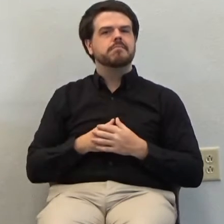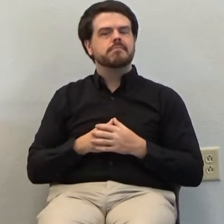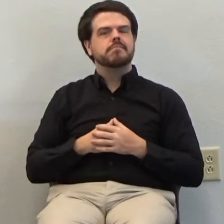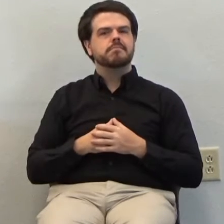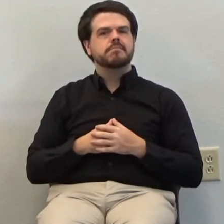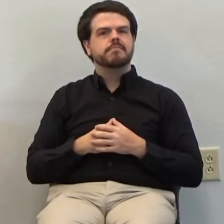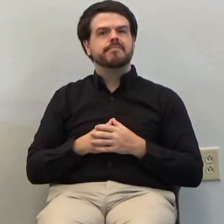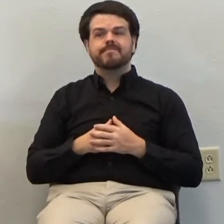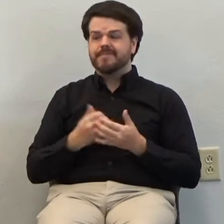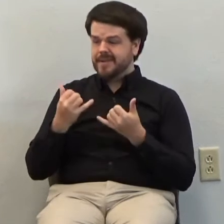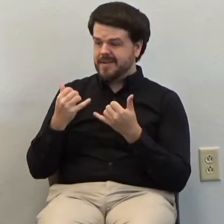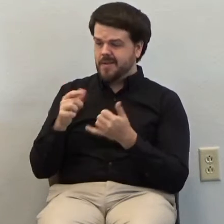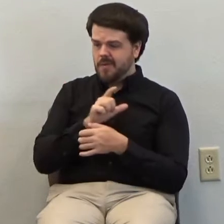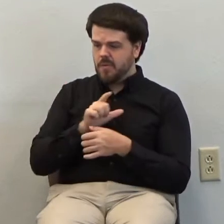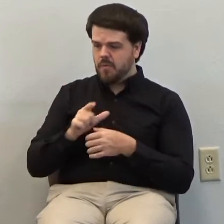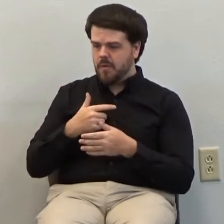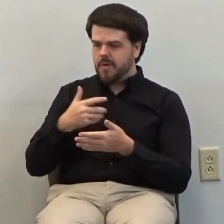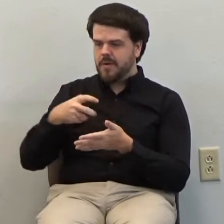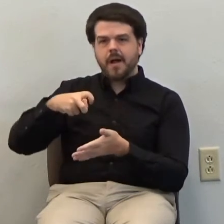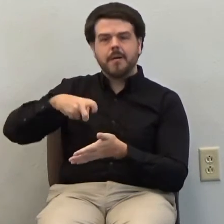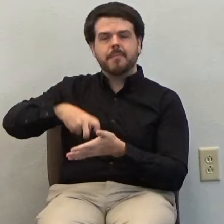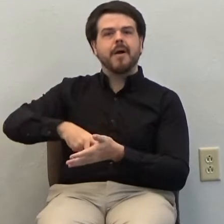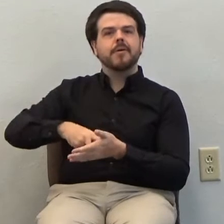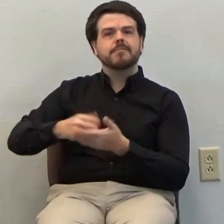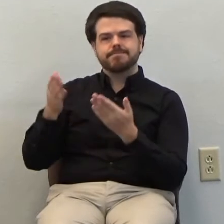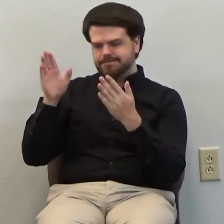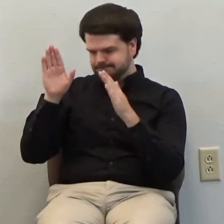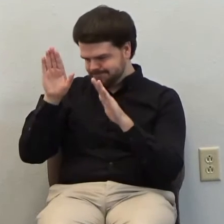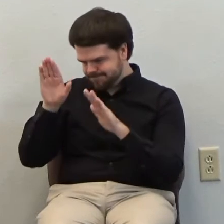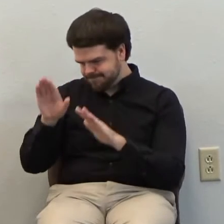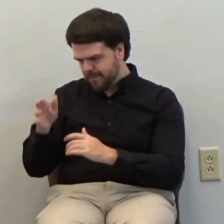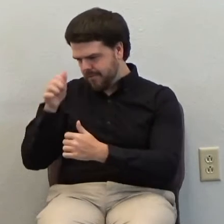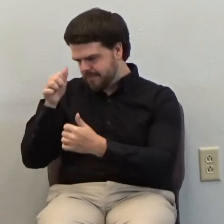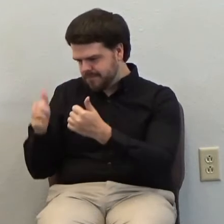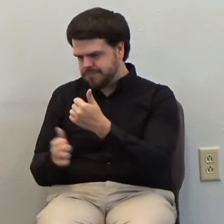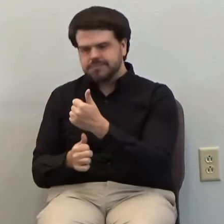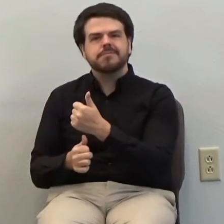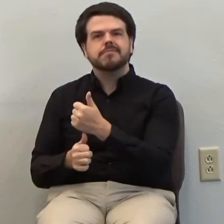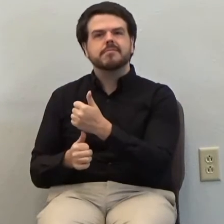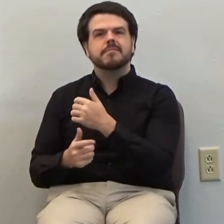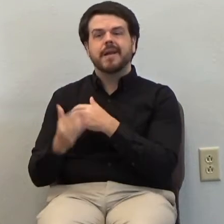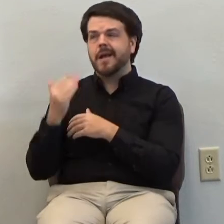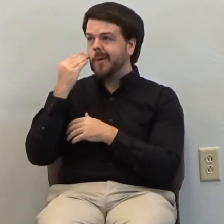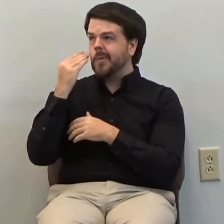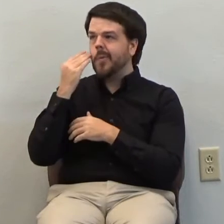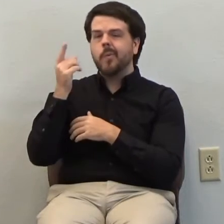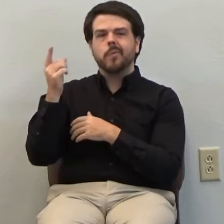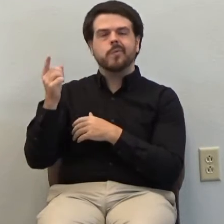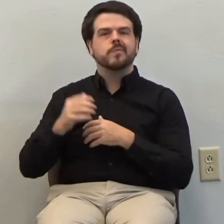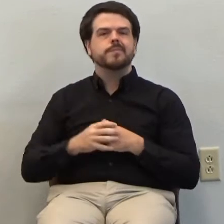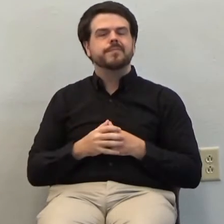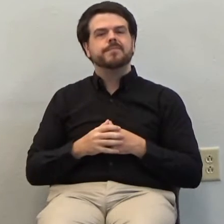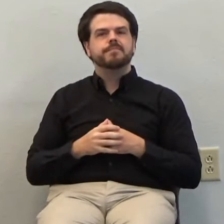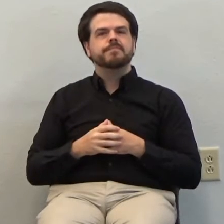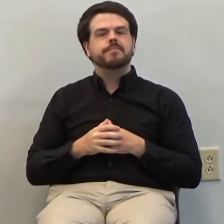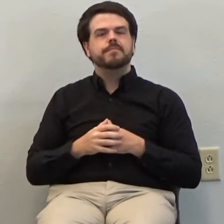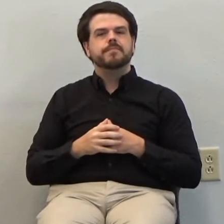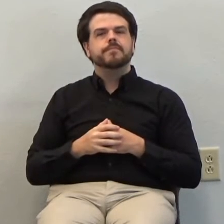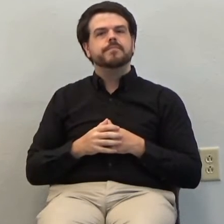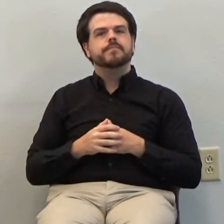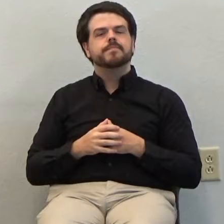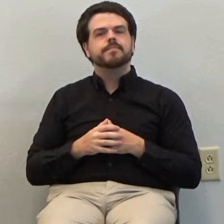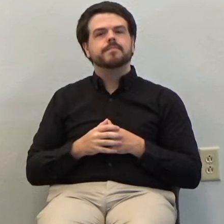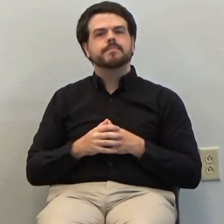I bow to you. I acknowledge that of you. And I ask that you would be